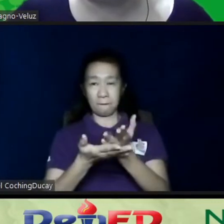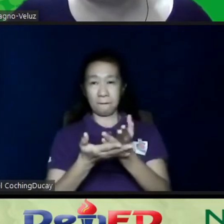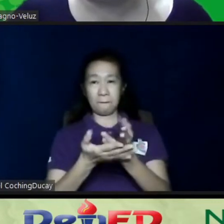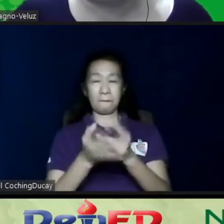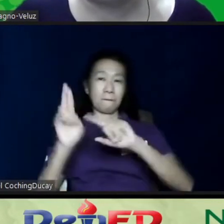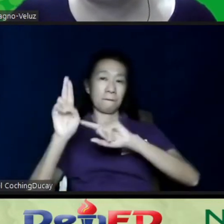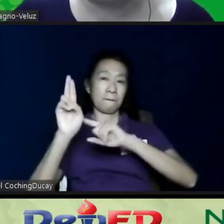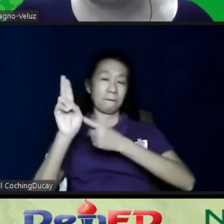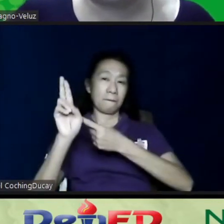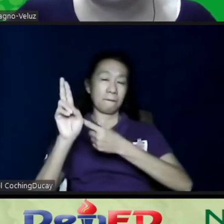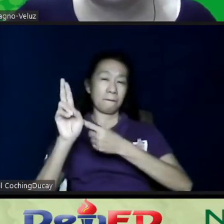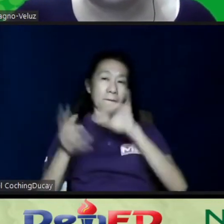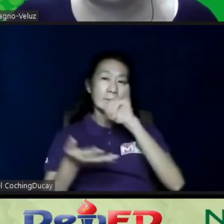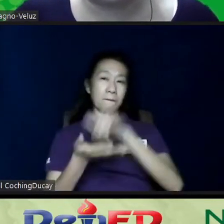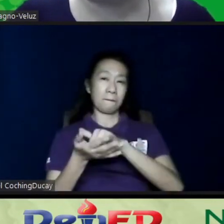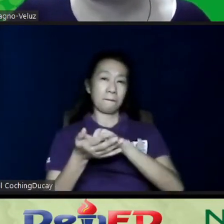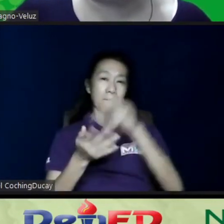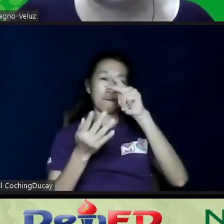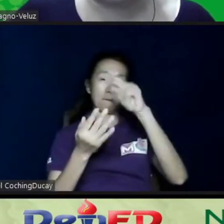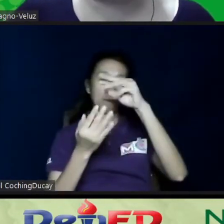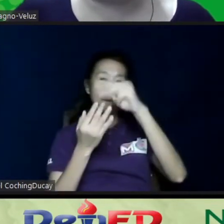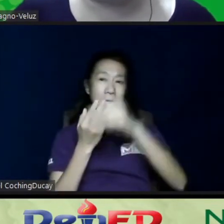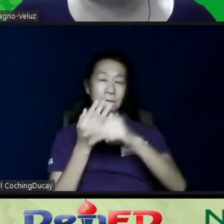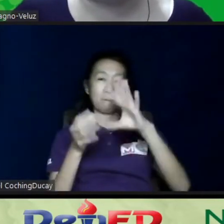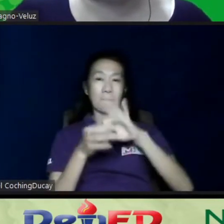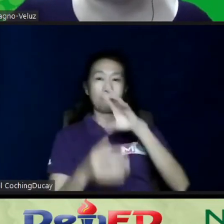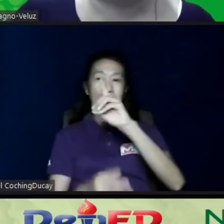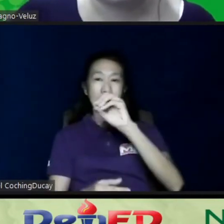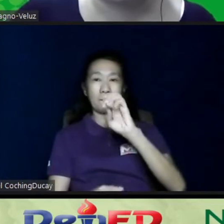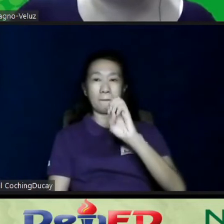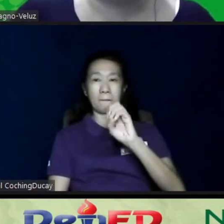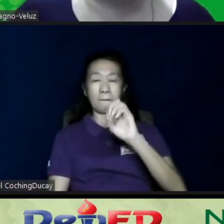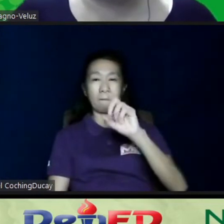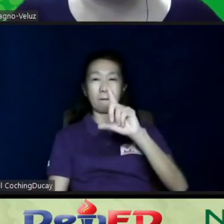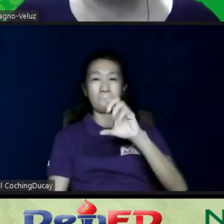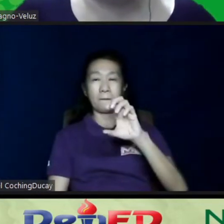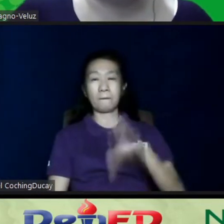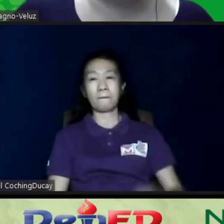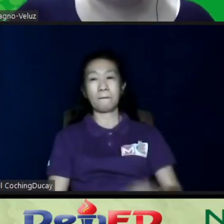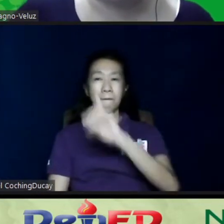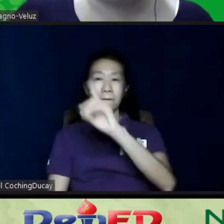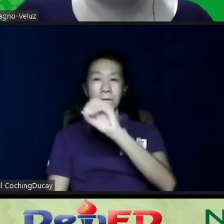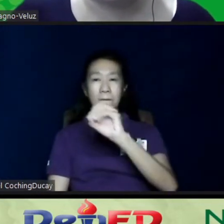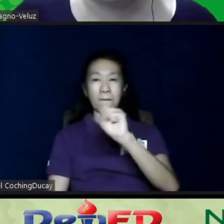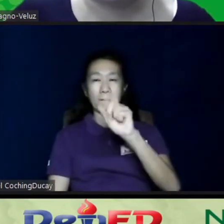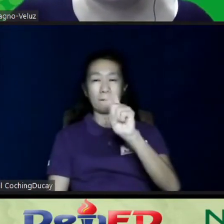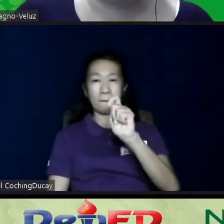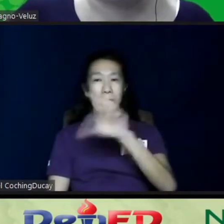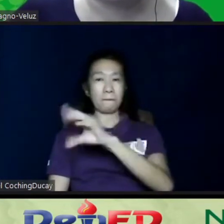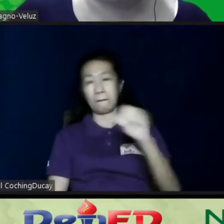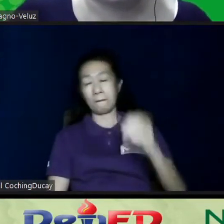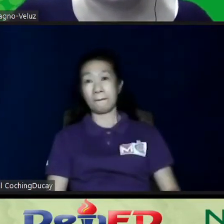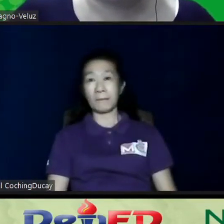na programs ng DOLE, ng DOSD, at saka ng